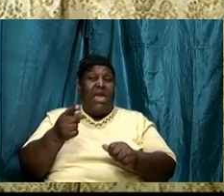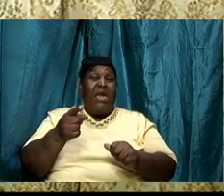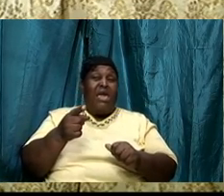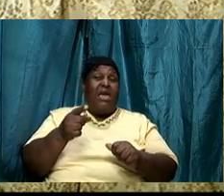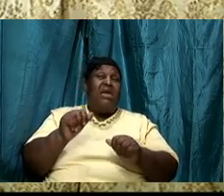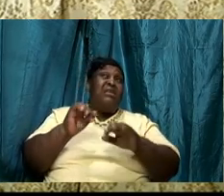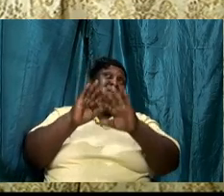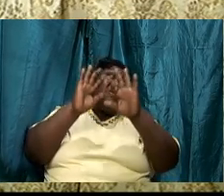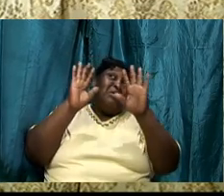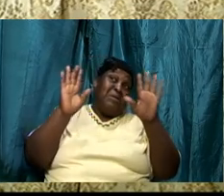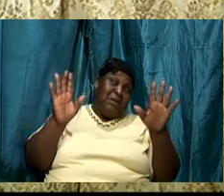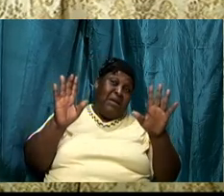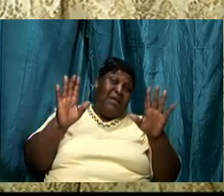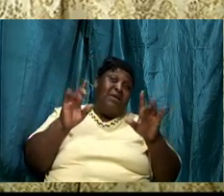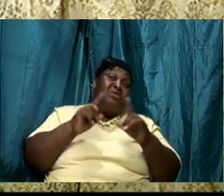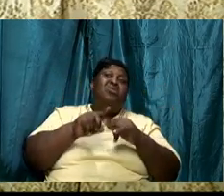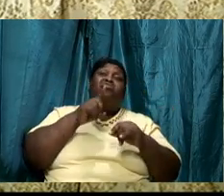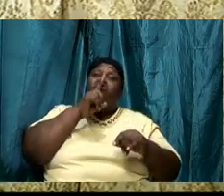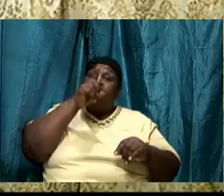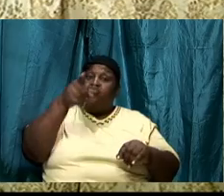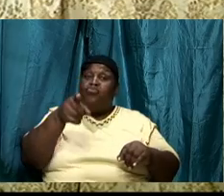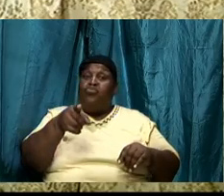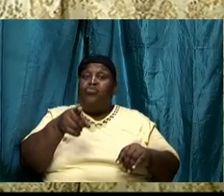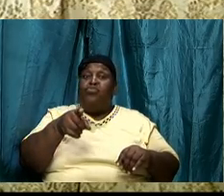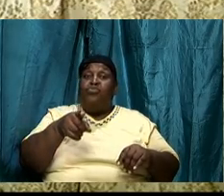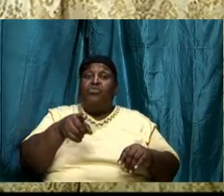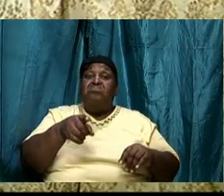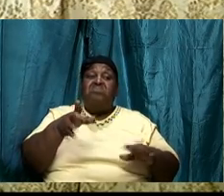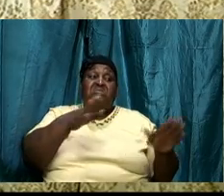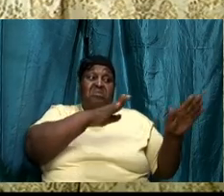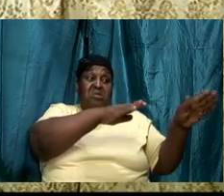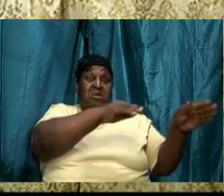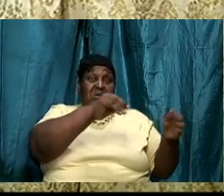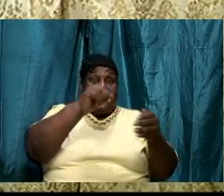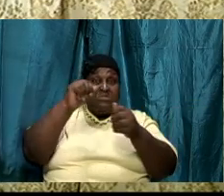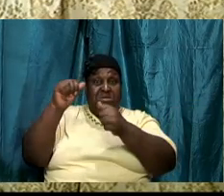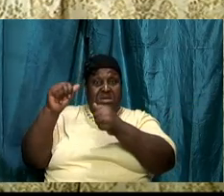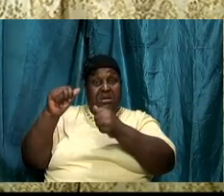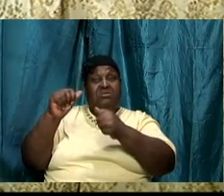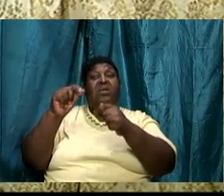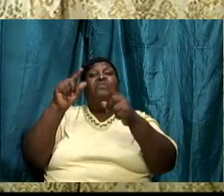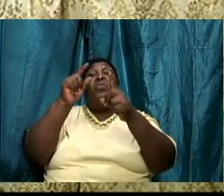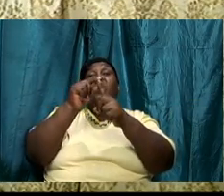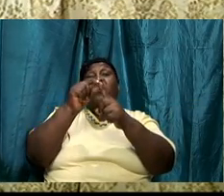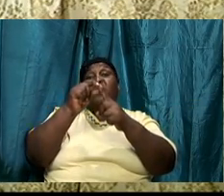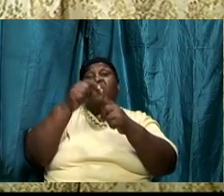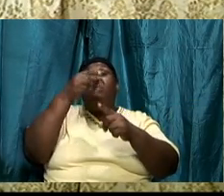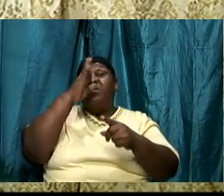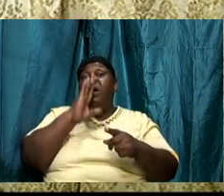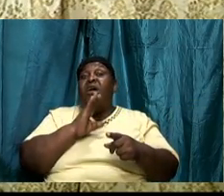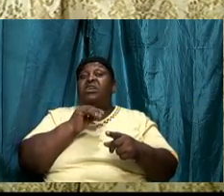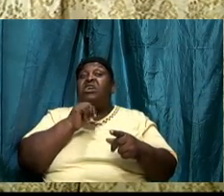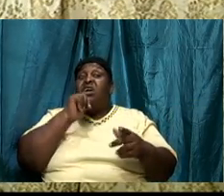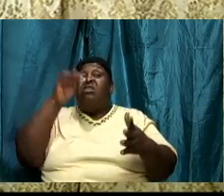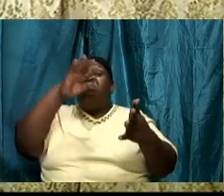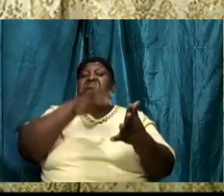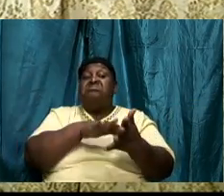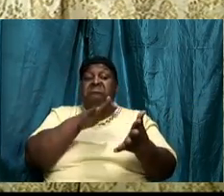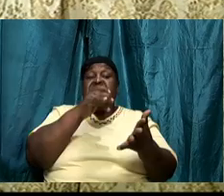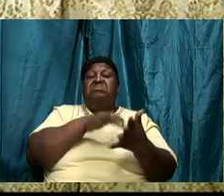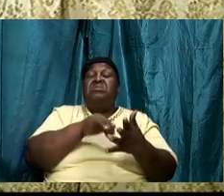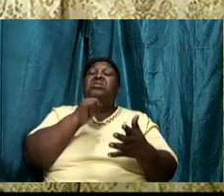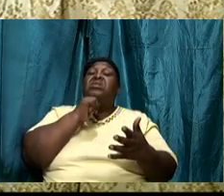clearly to the fact that there is an absence of the Word of God in our lives